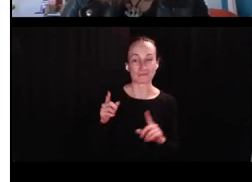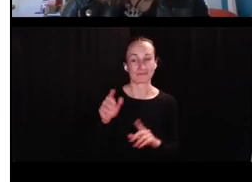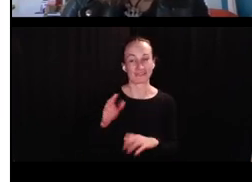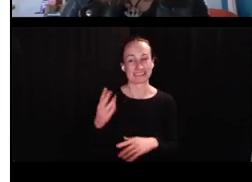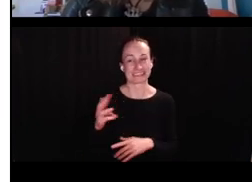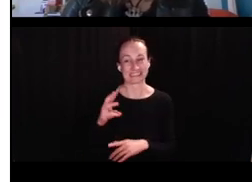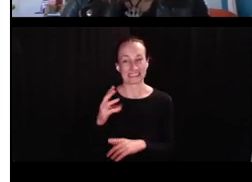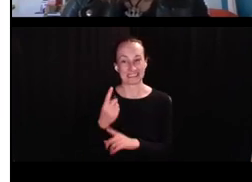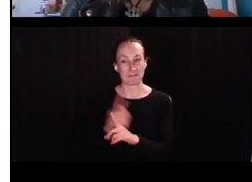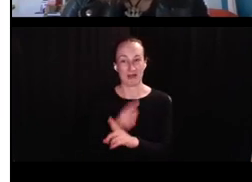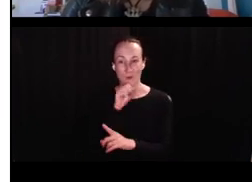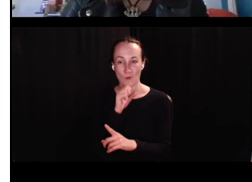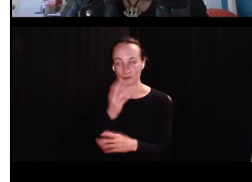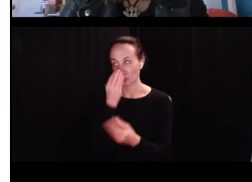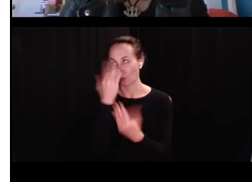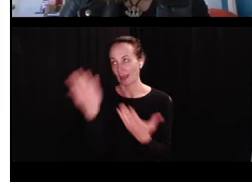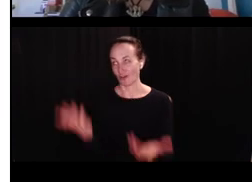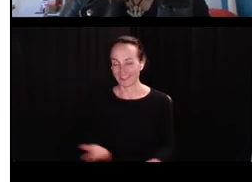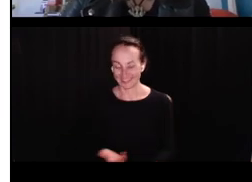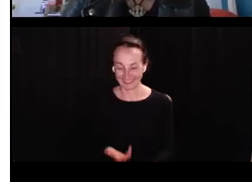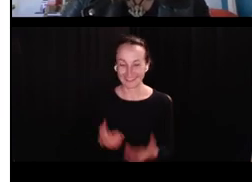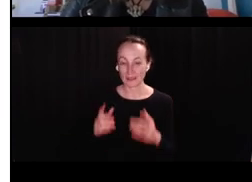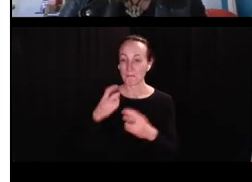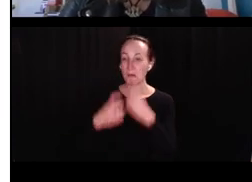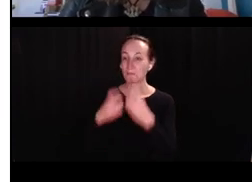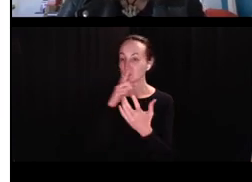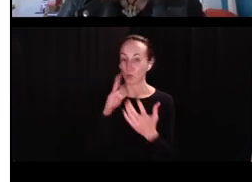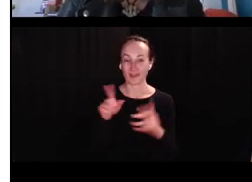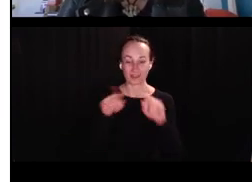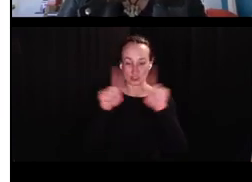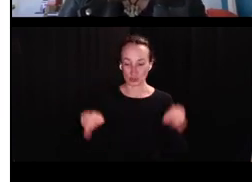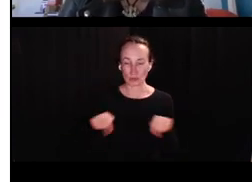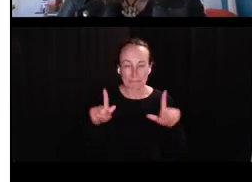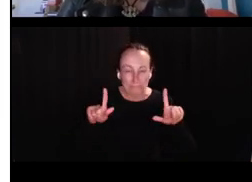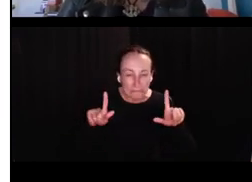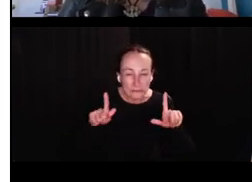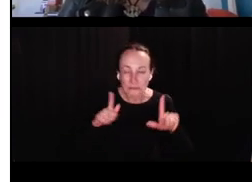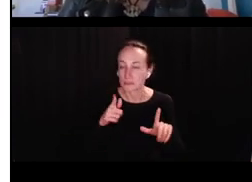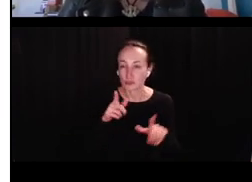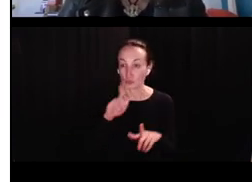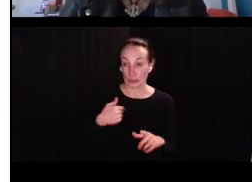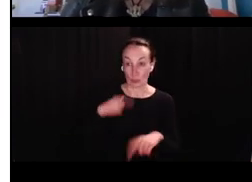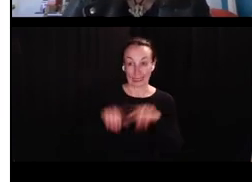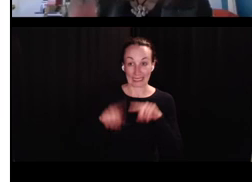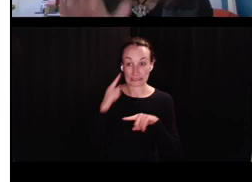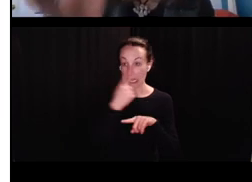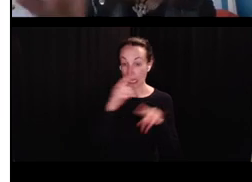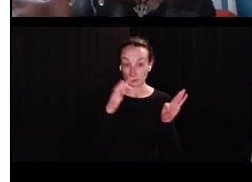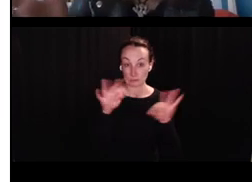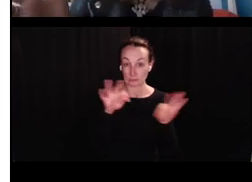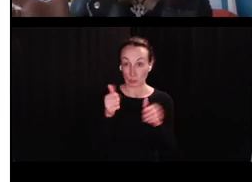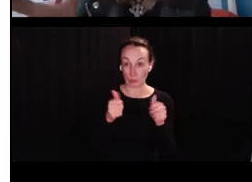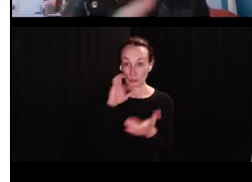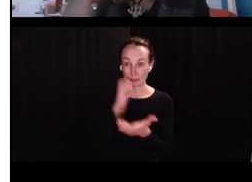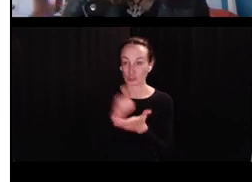60 months don't care. They don't care about this. Um, so it's okay. It's okay. Um, actually the problem is, is that the screen